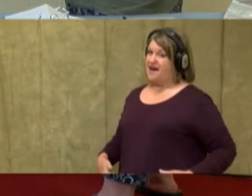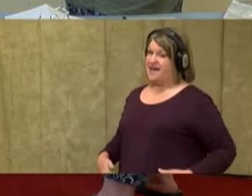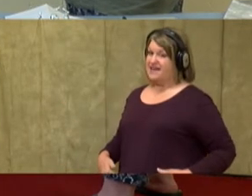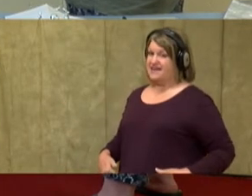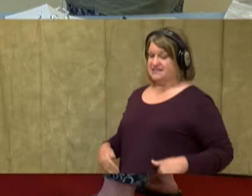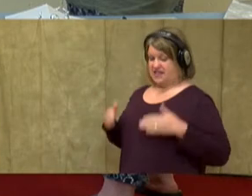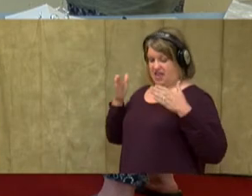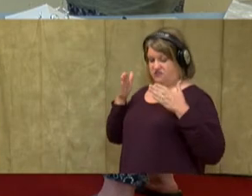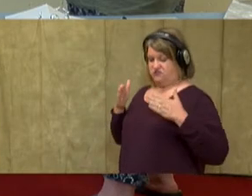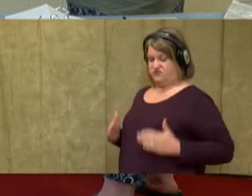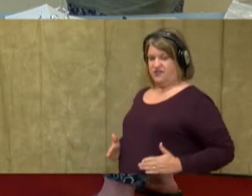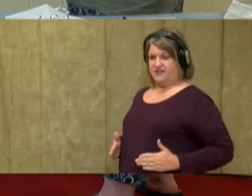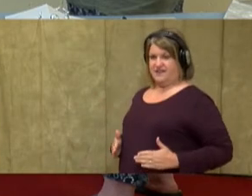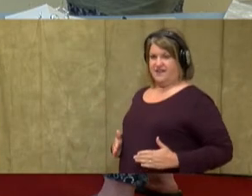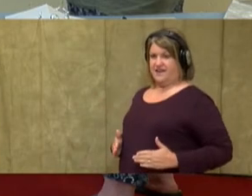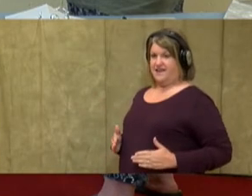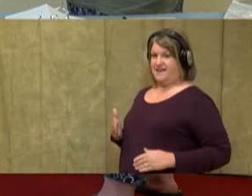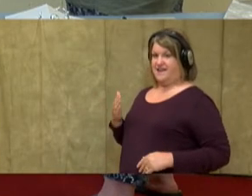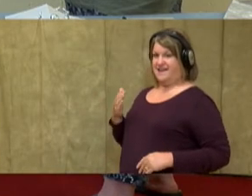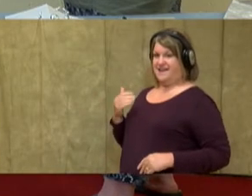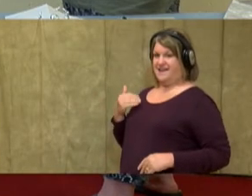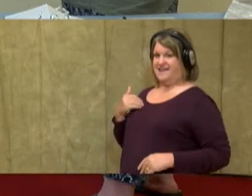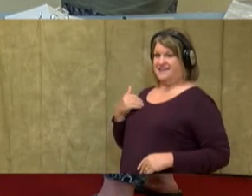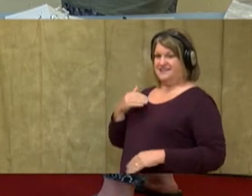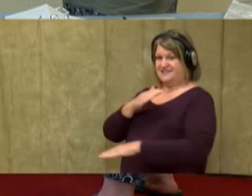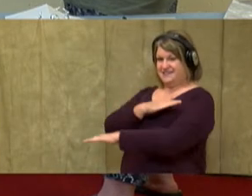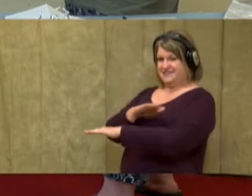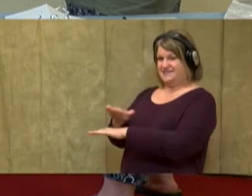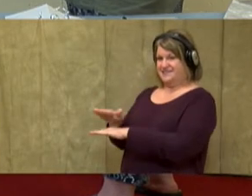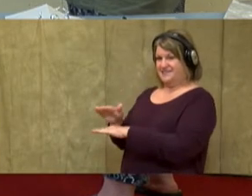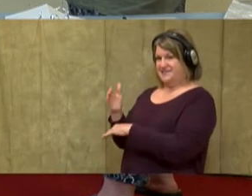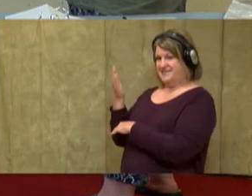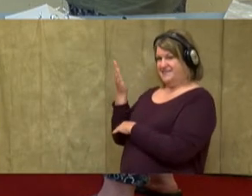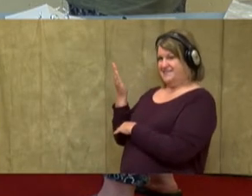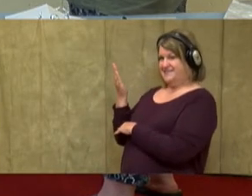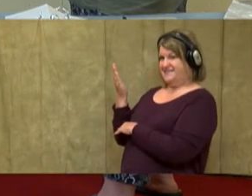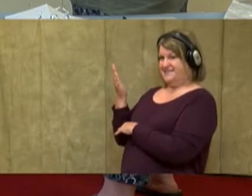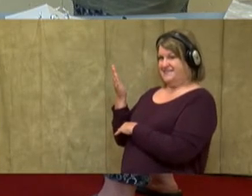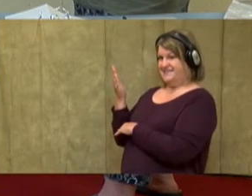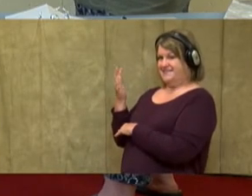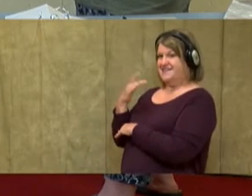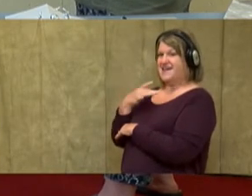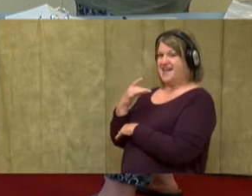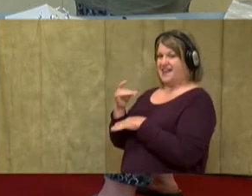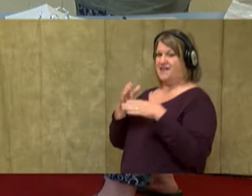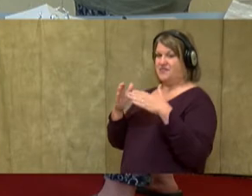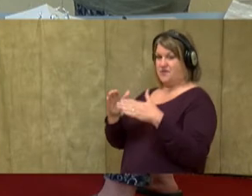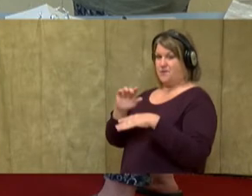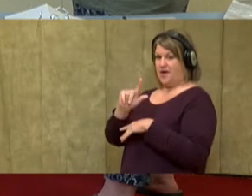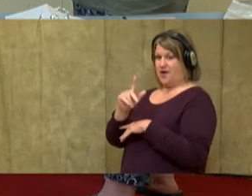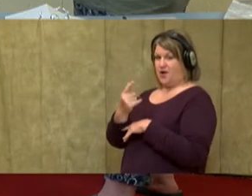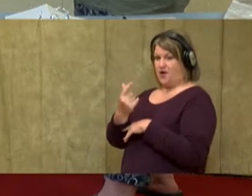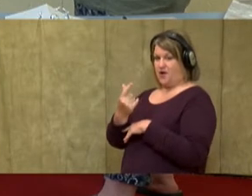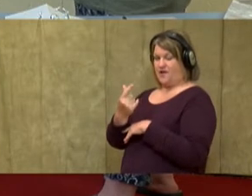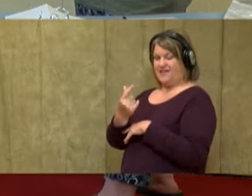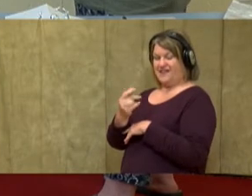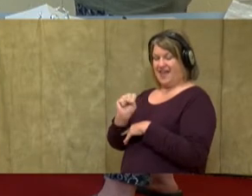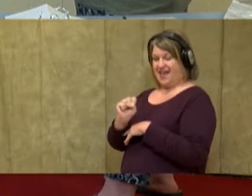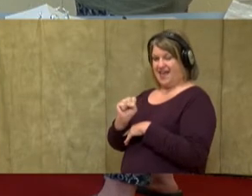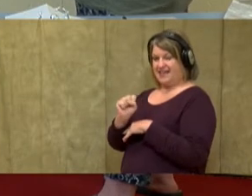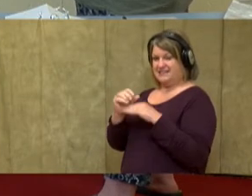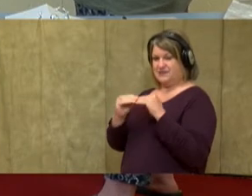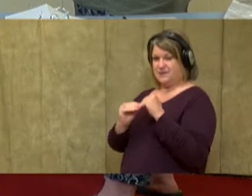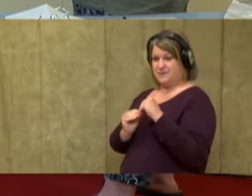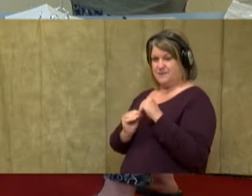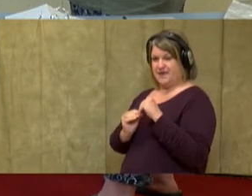straight down and she has her little arm kind of tucked in here. Oh, I like the way her legs are bent. That's going to be